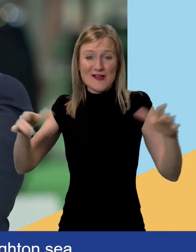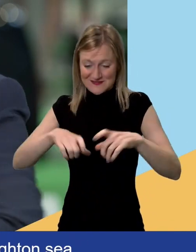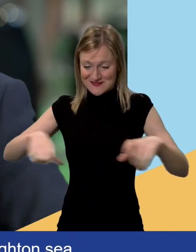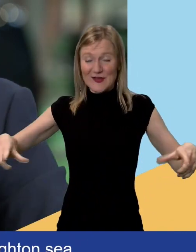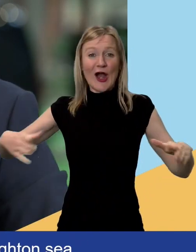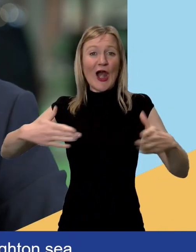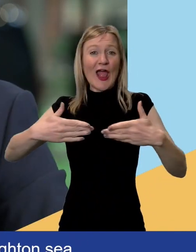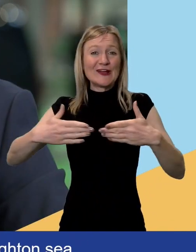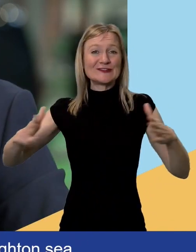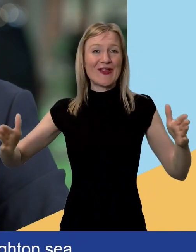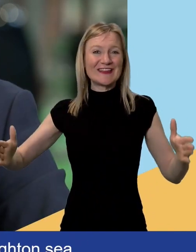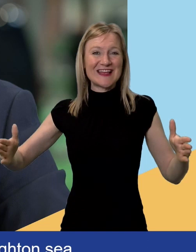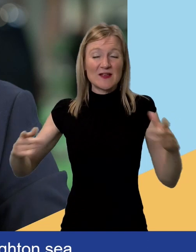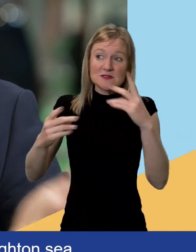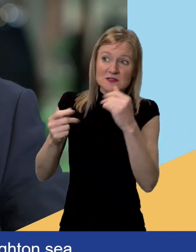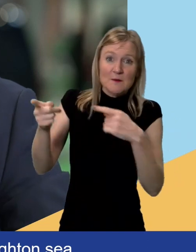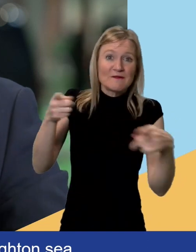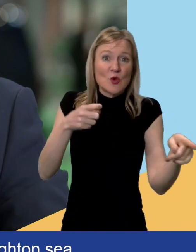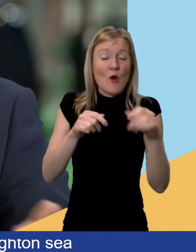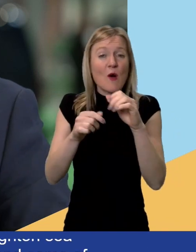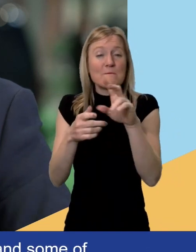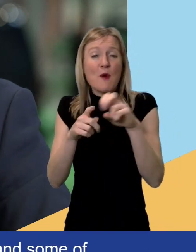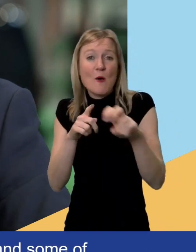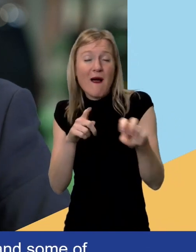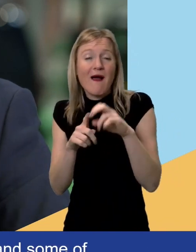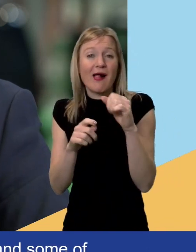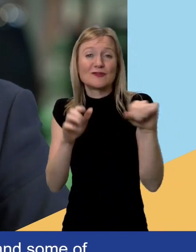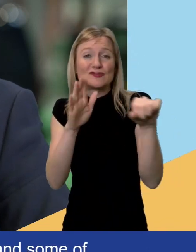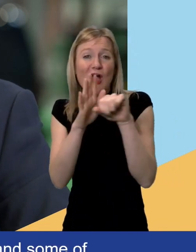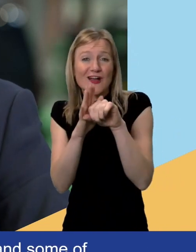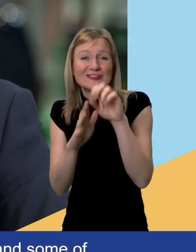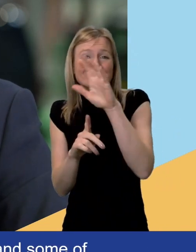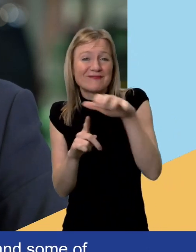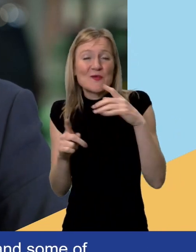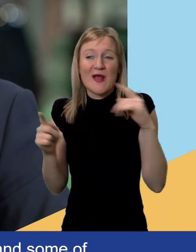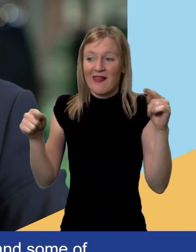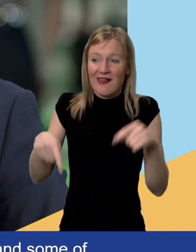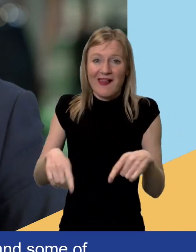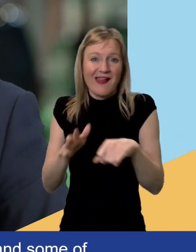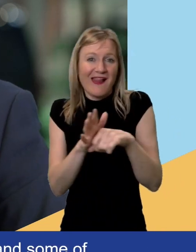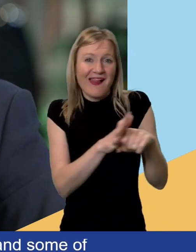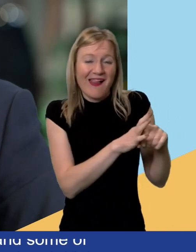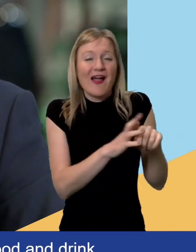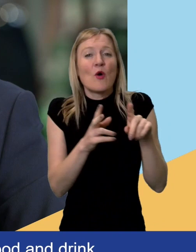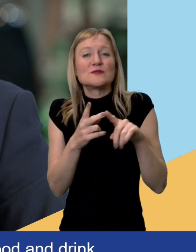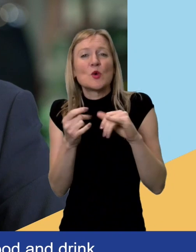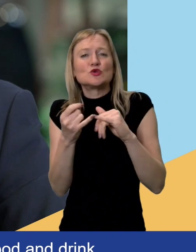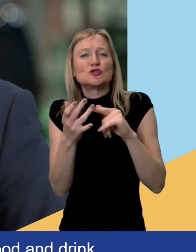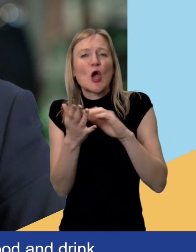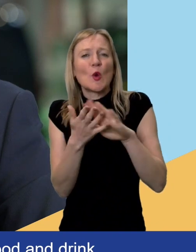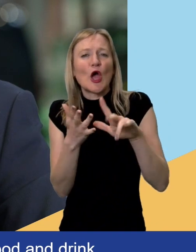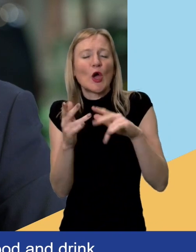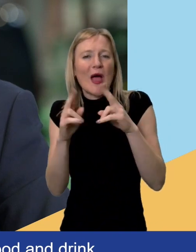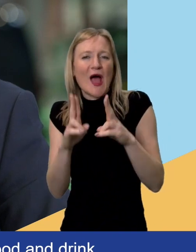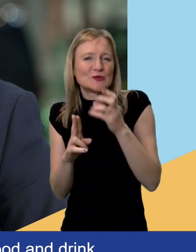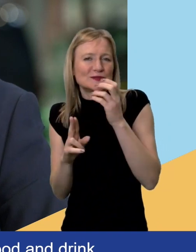of your charging companies here taking stands. Again, food and drink in Soho House. And then in the evening of, we take the overnight ferry from New Haven